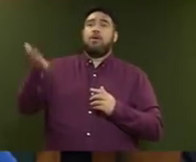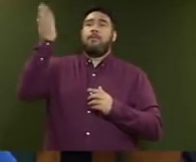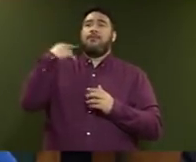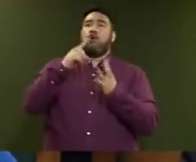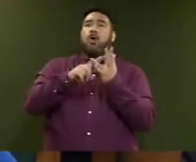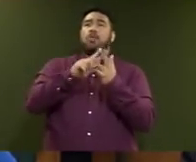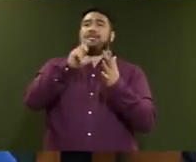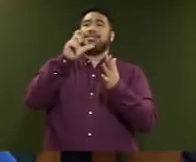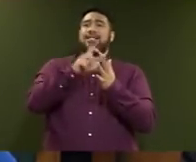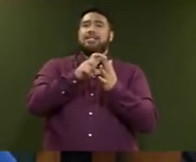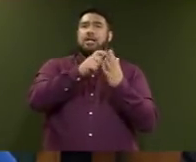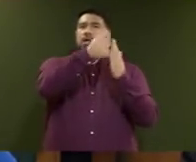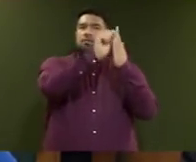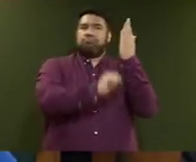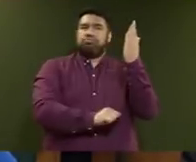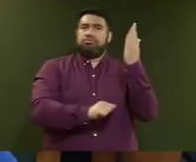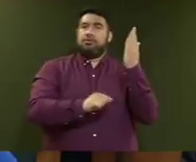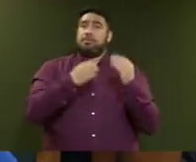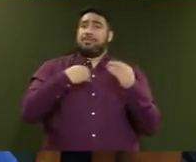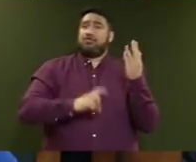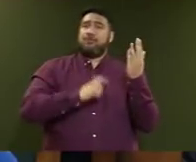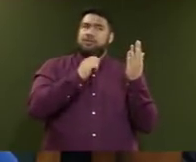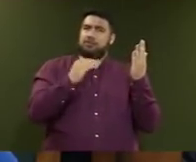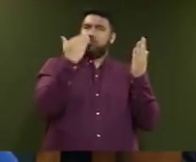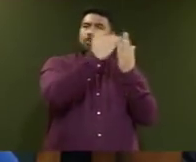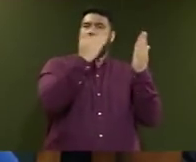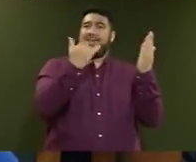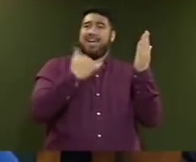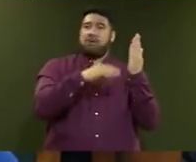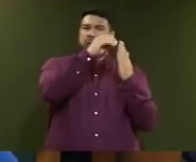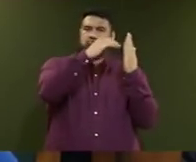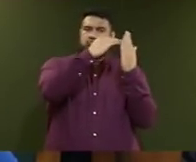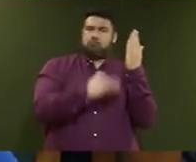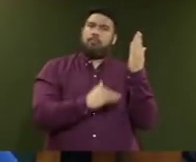OECD in business confidence to right near the bottom?